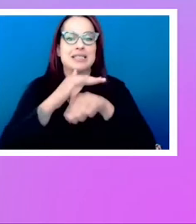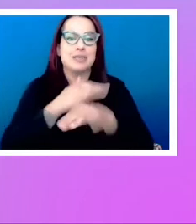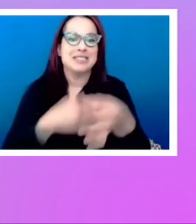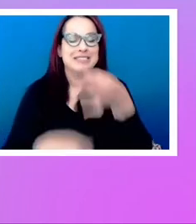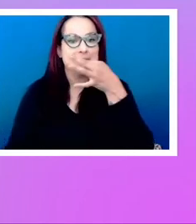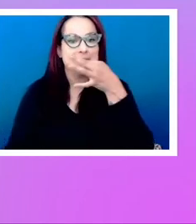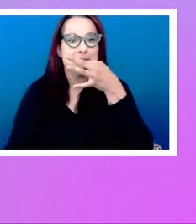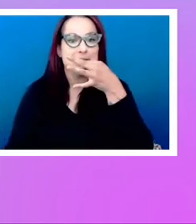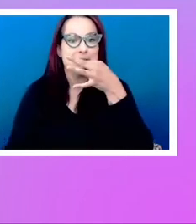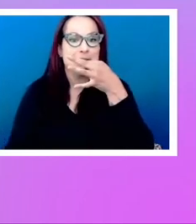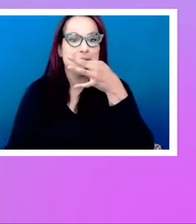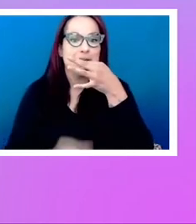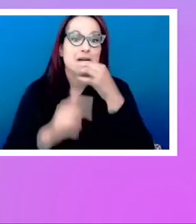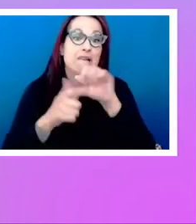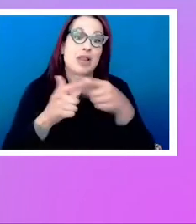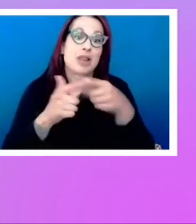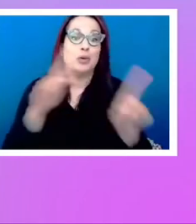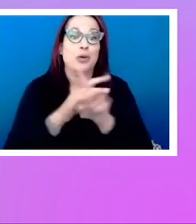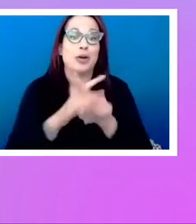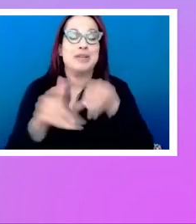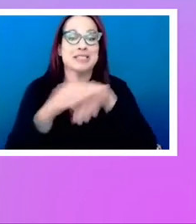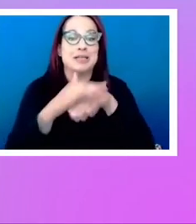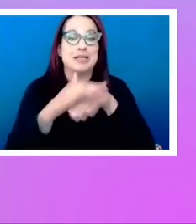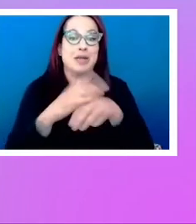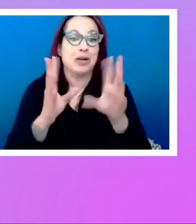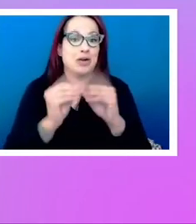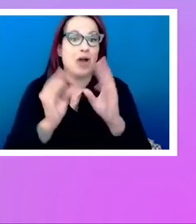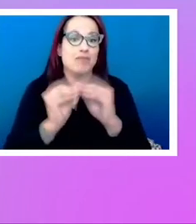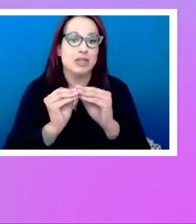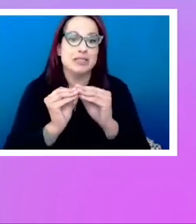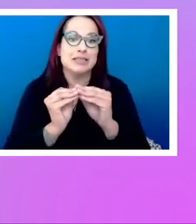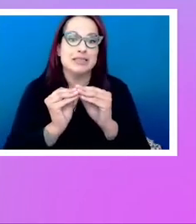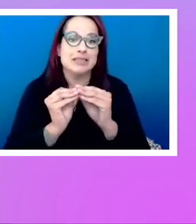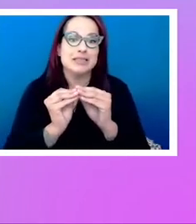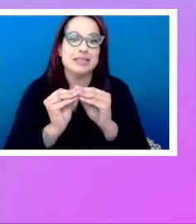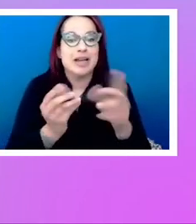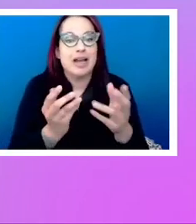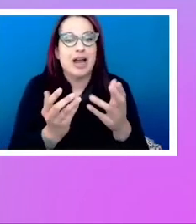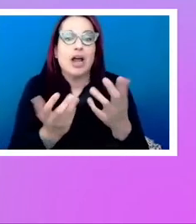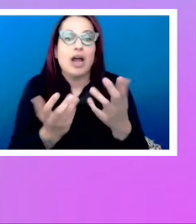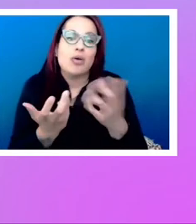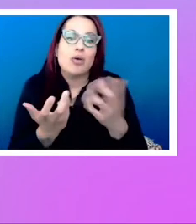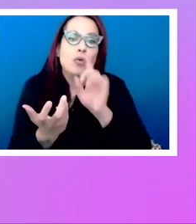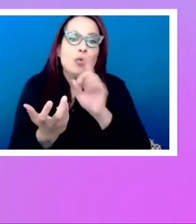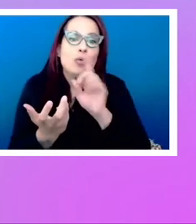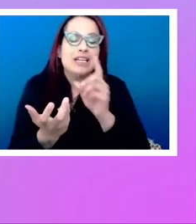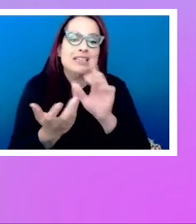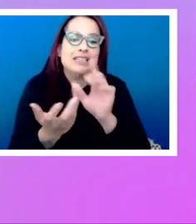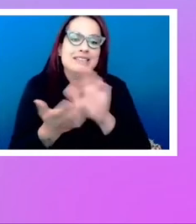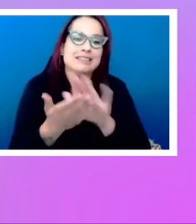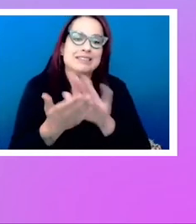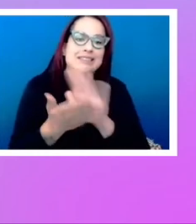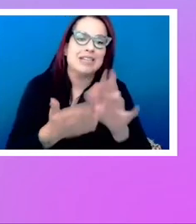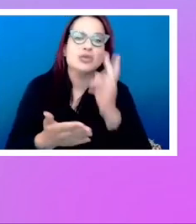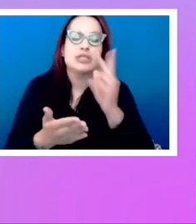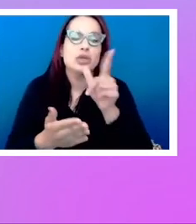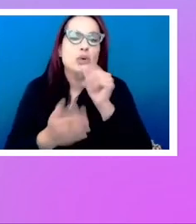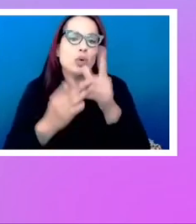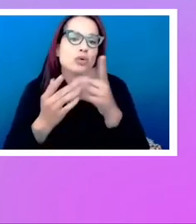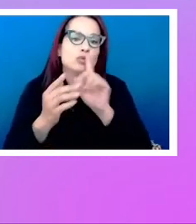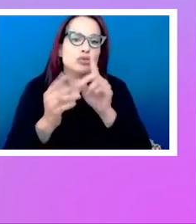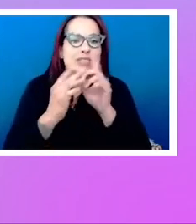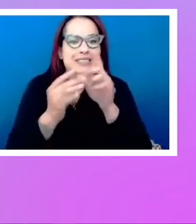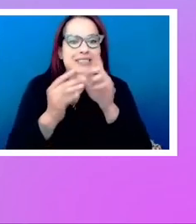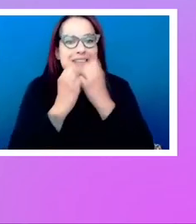accessibility conference, then I think you're probably a web developer who cares and wants to know more about it and wants to make sure their work is accessible.